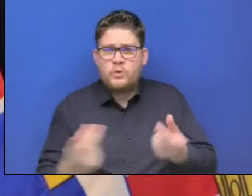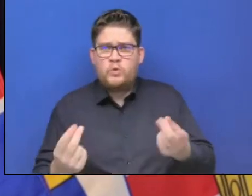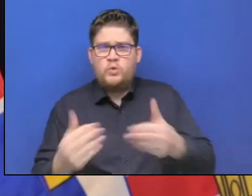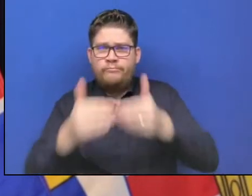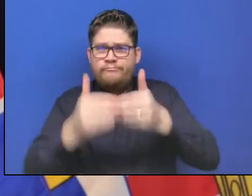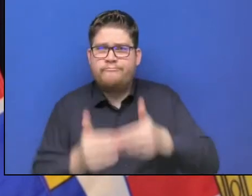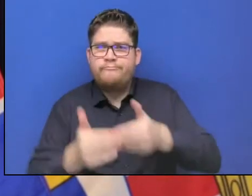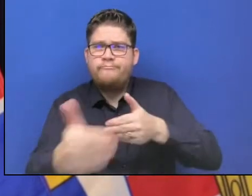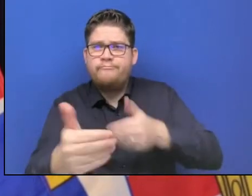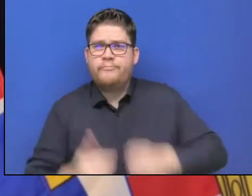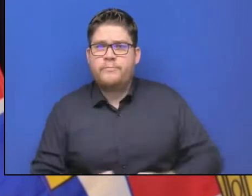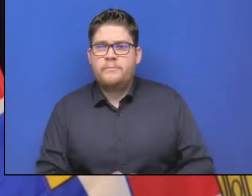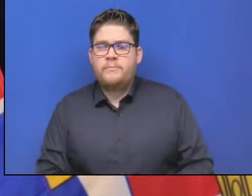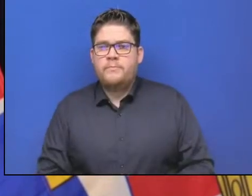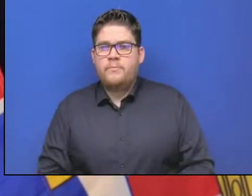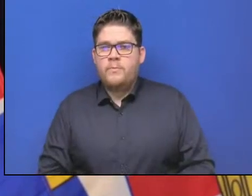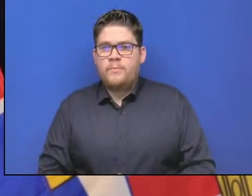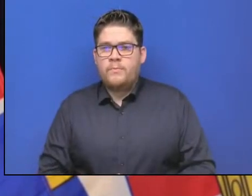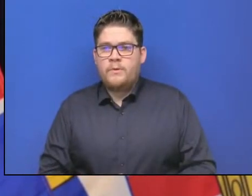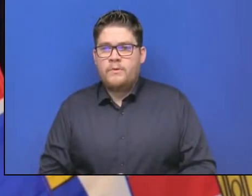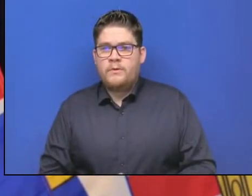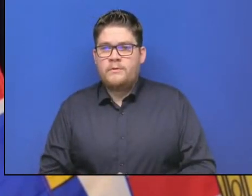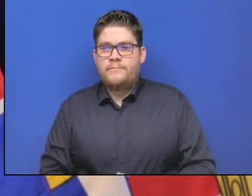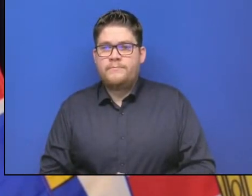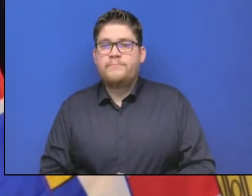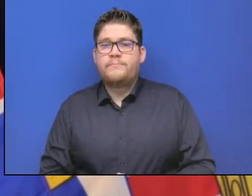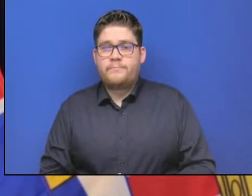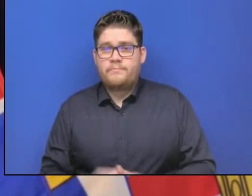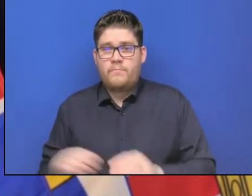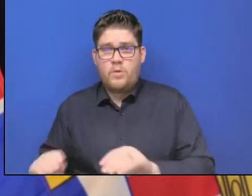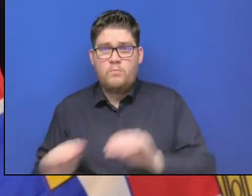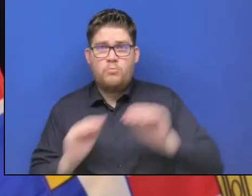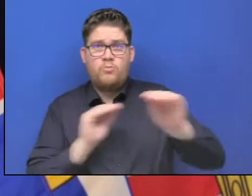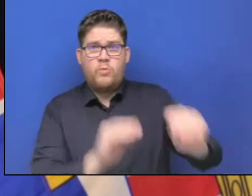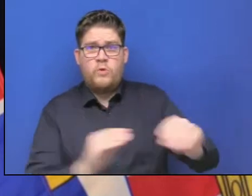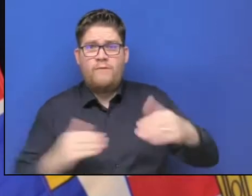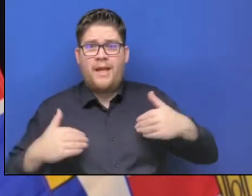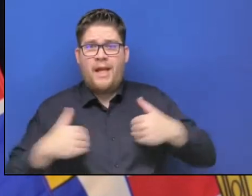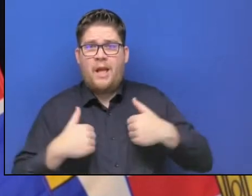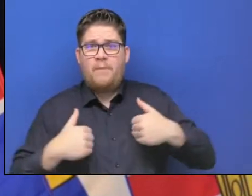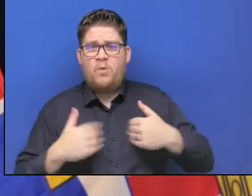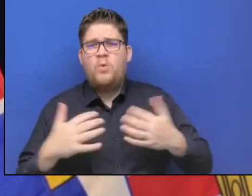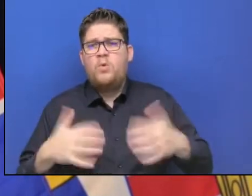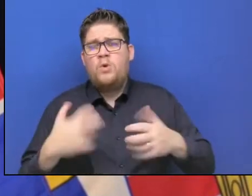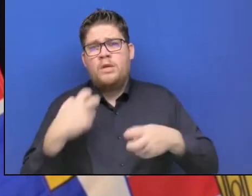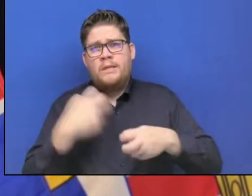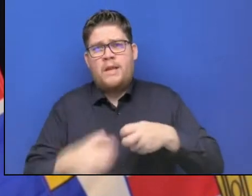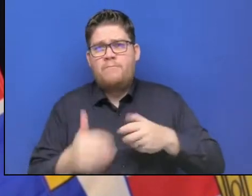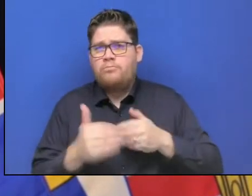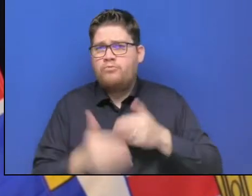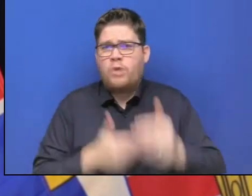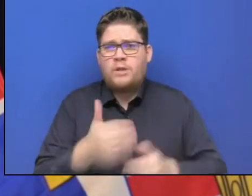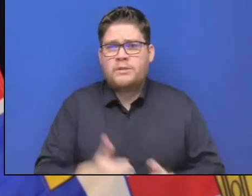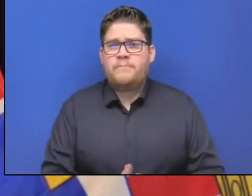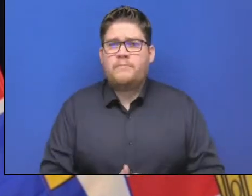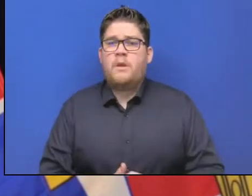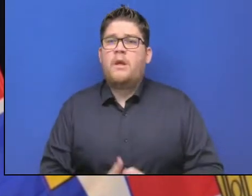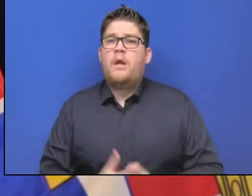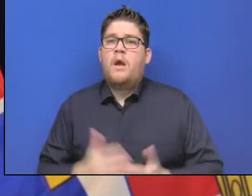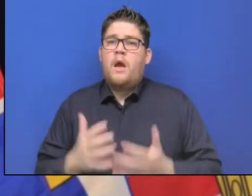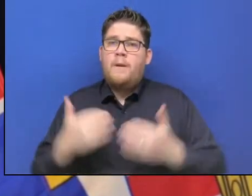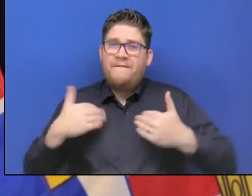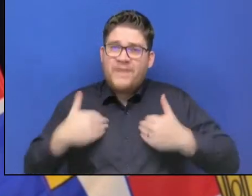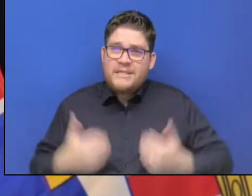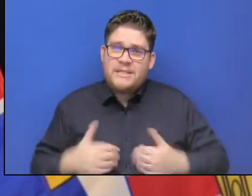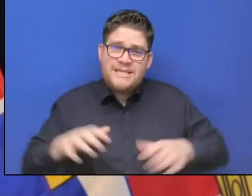relocation process is a difficult process. It's very physical work. And also, we're